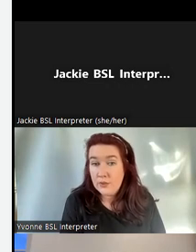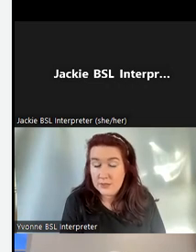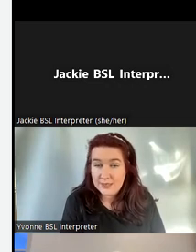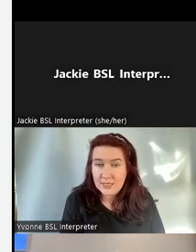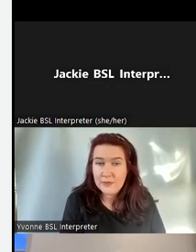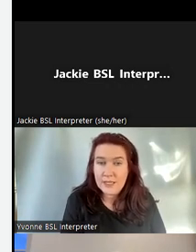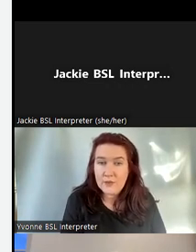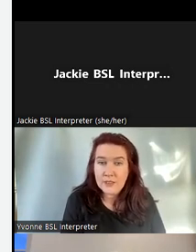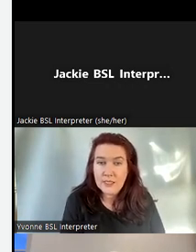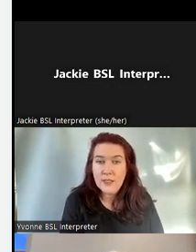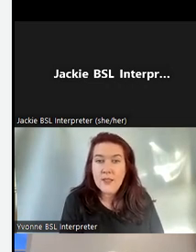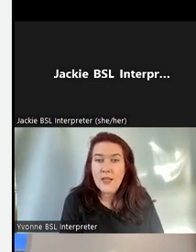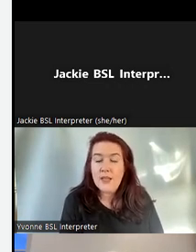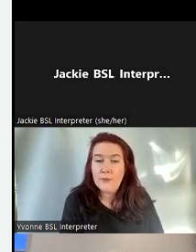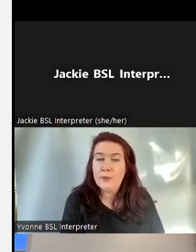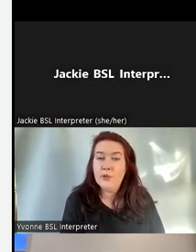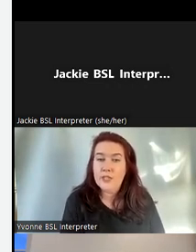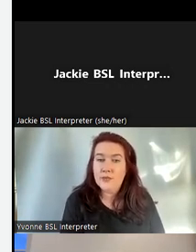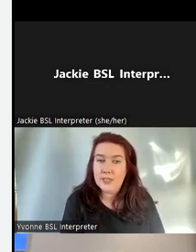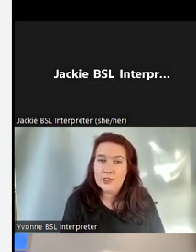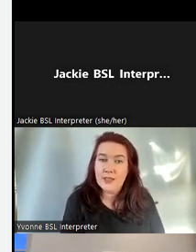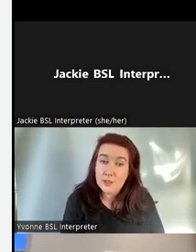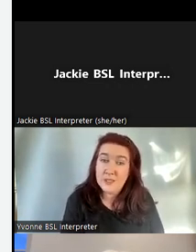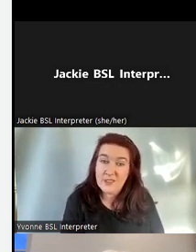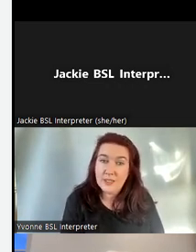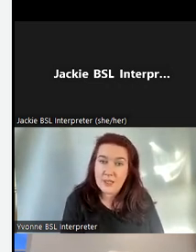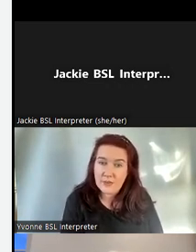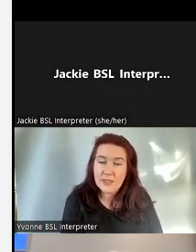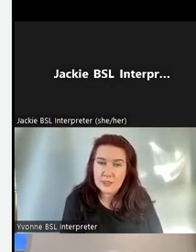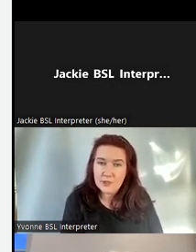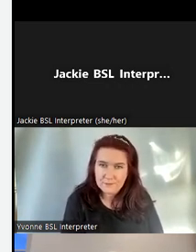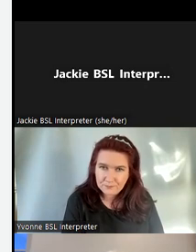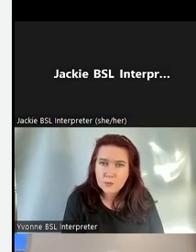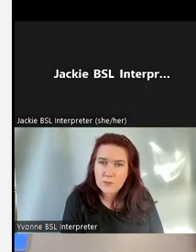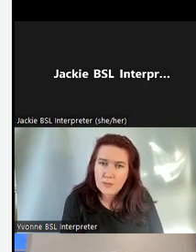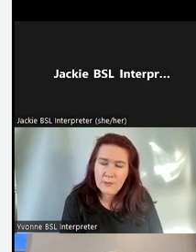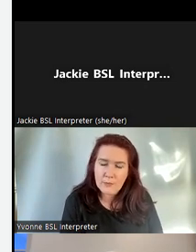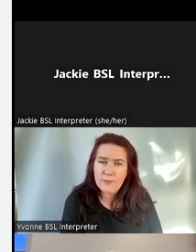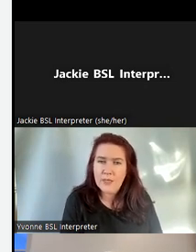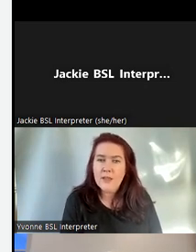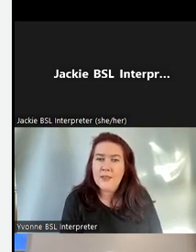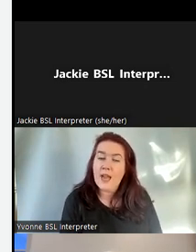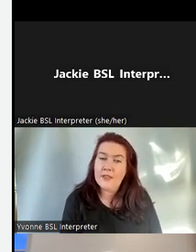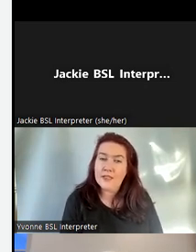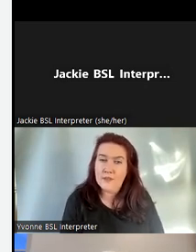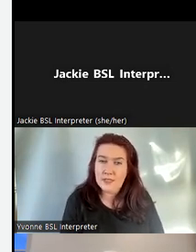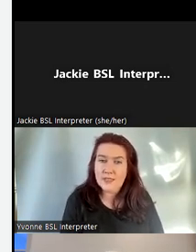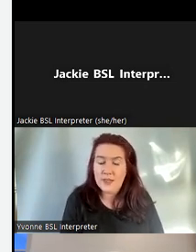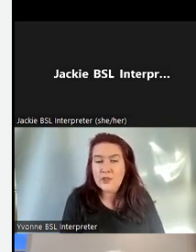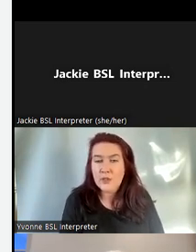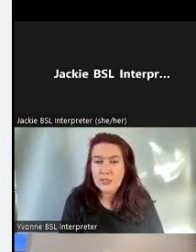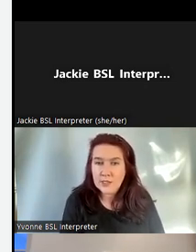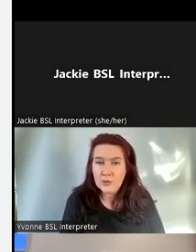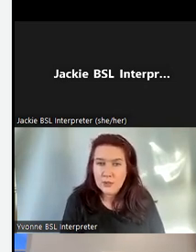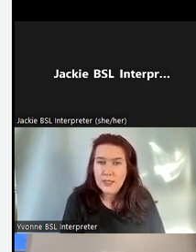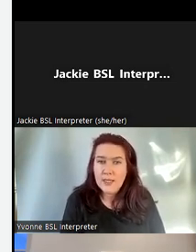years ago they were successful in getting funding for a project researching their specific Deaf heritage and from the the Catholic St Vincent's